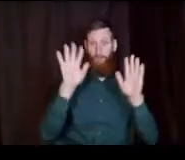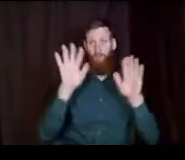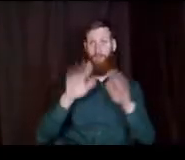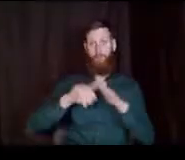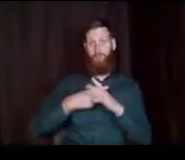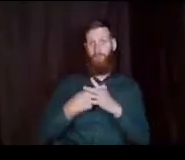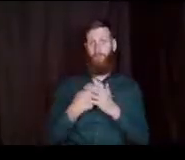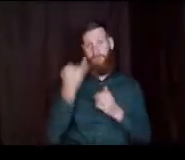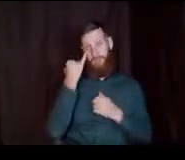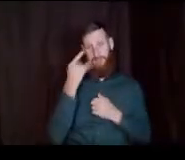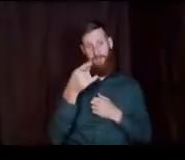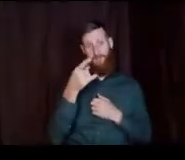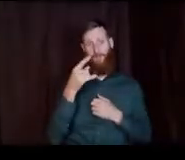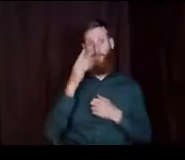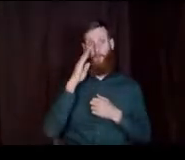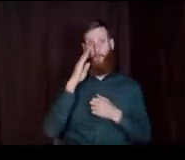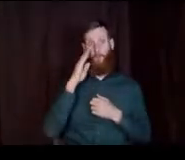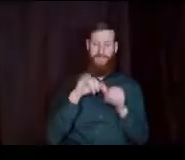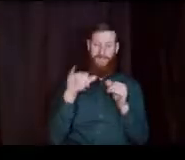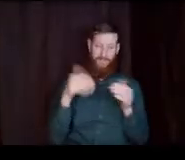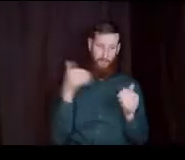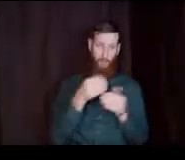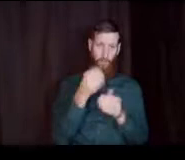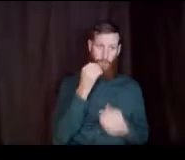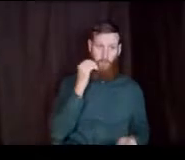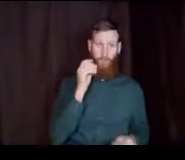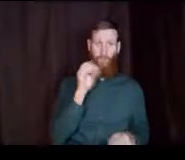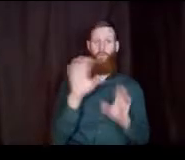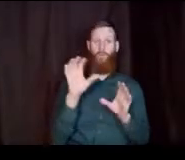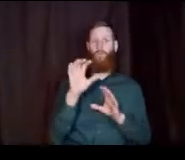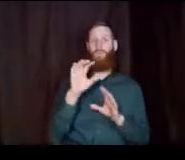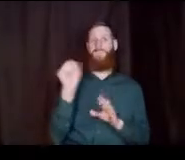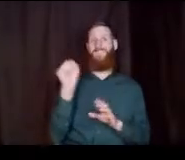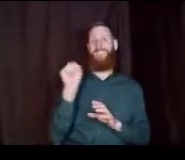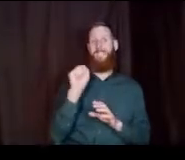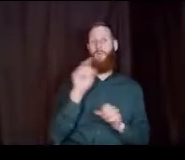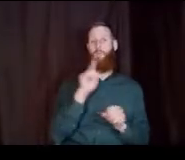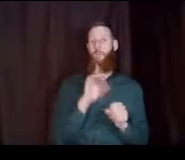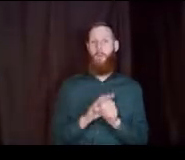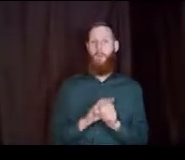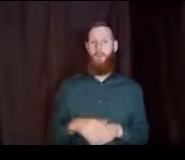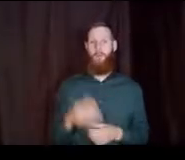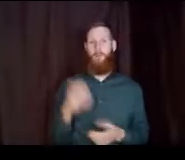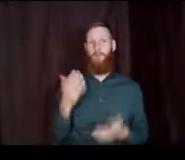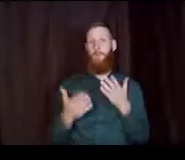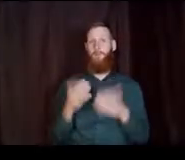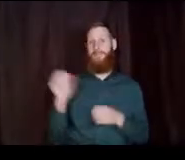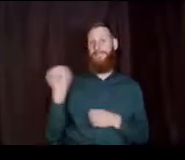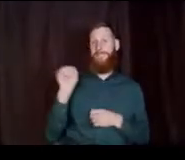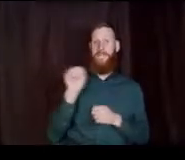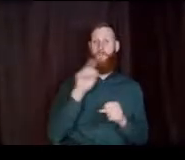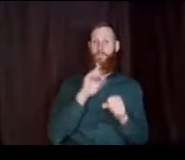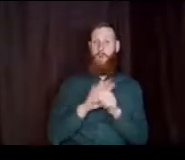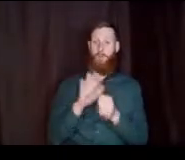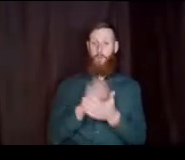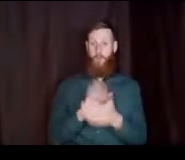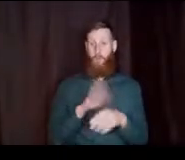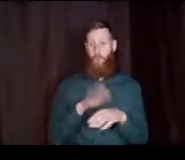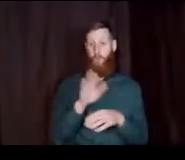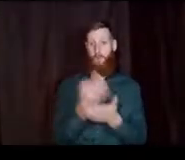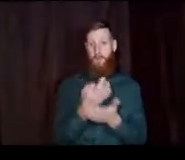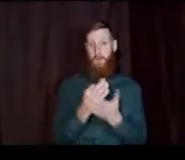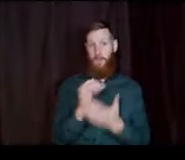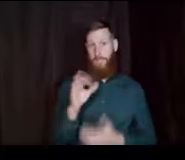know you're staying close to home or doing the Seattle Promise. So at a bare minimum, maybe putting the Seattle Promise schools on your financial aid application.